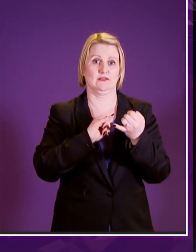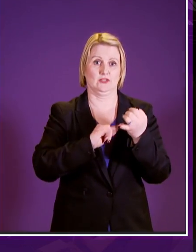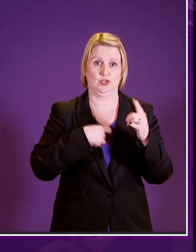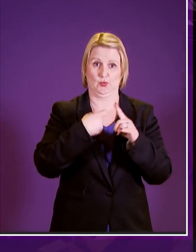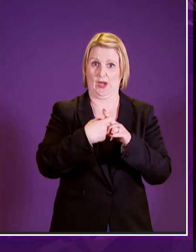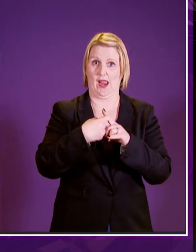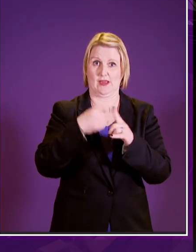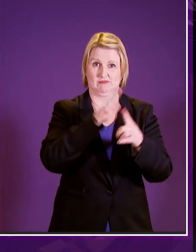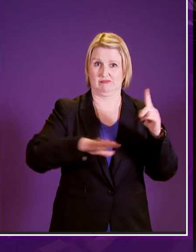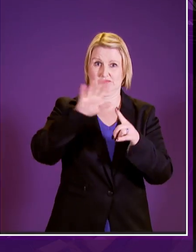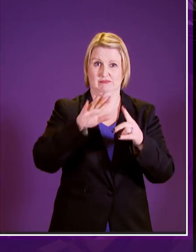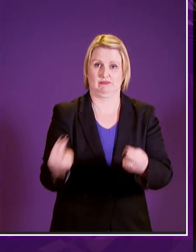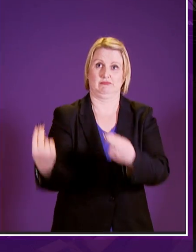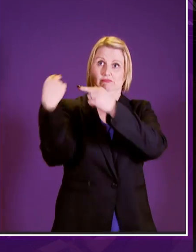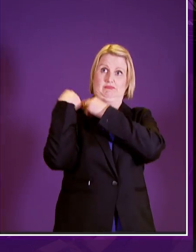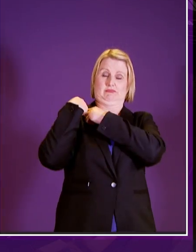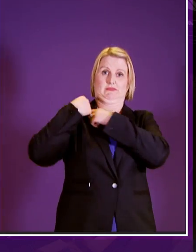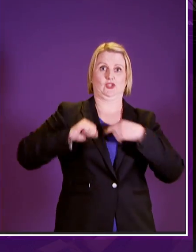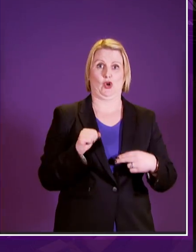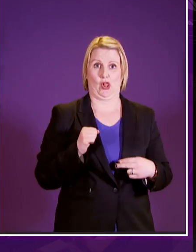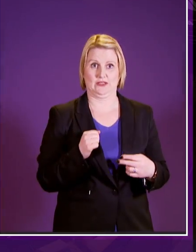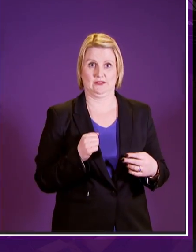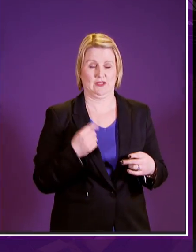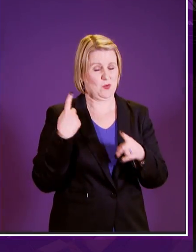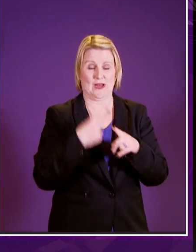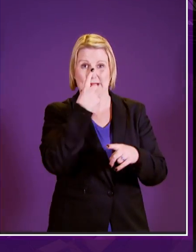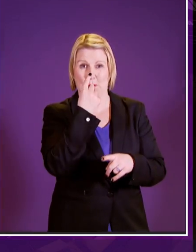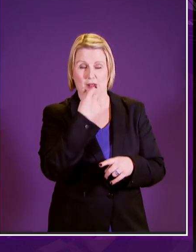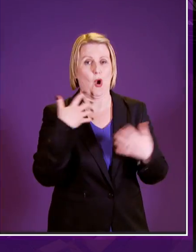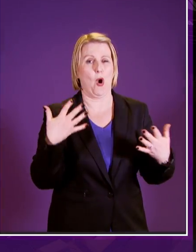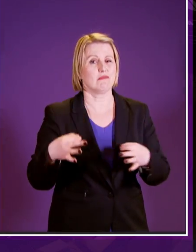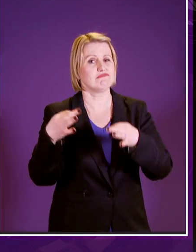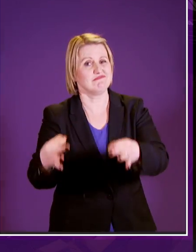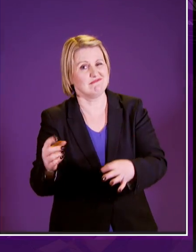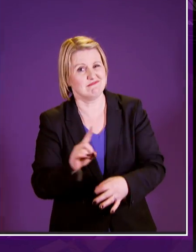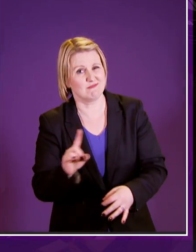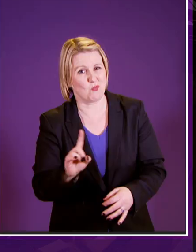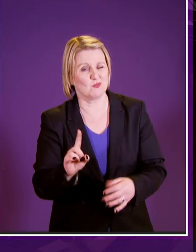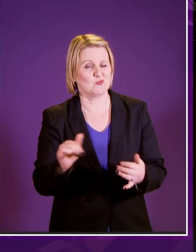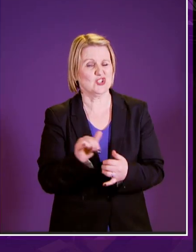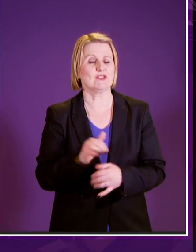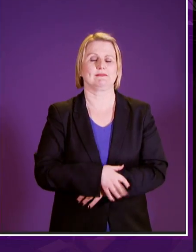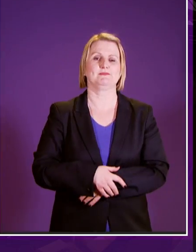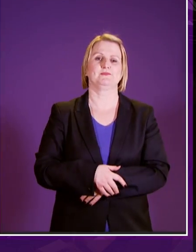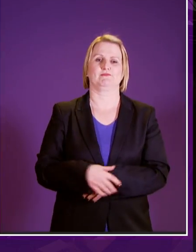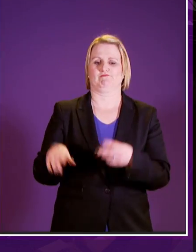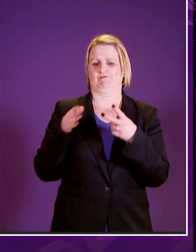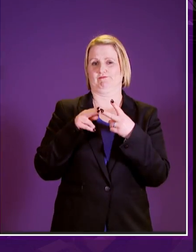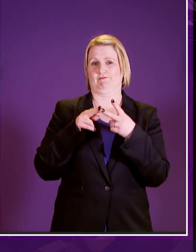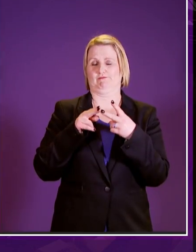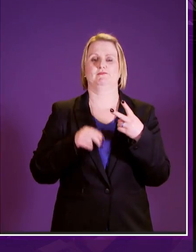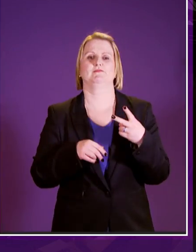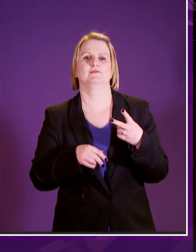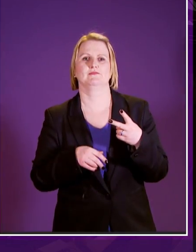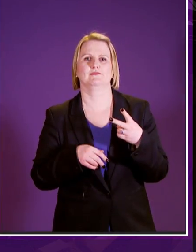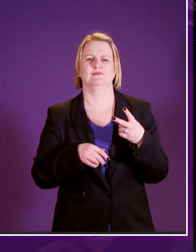expeditiously as possible or are there hints of delay the second concern which perhaps relates to this is a is an